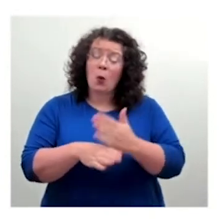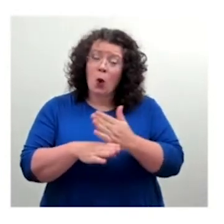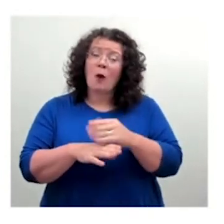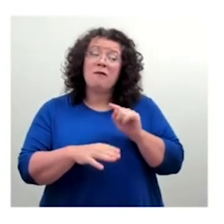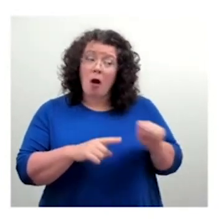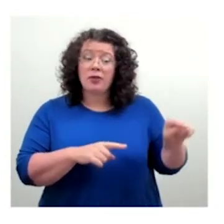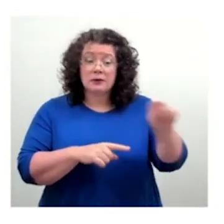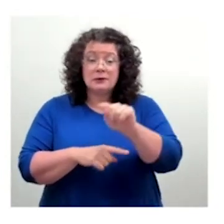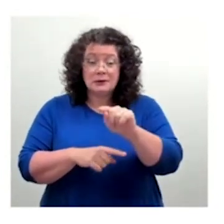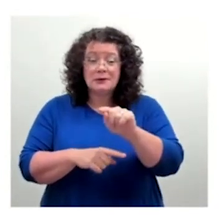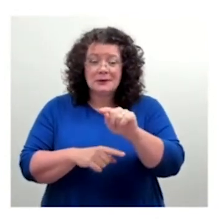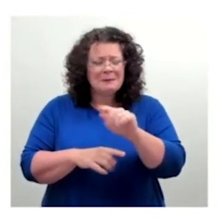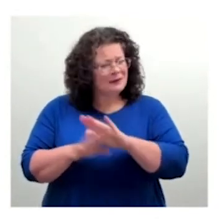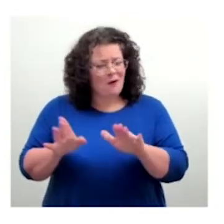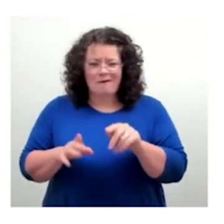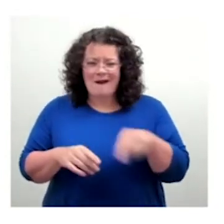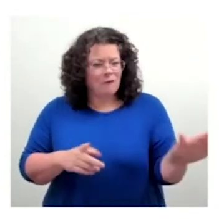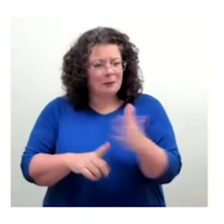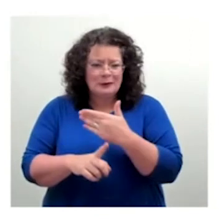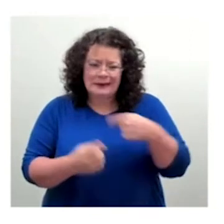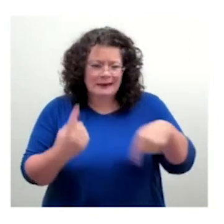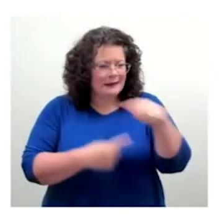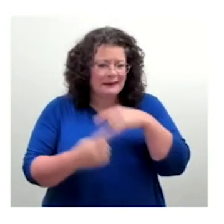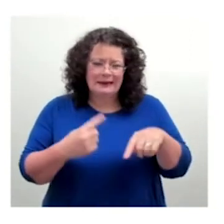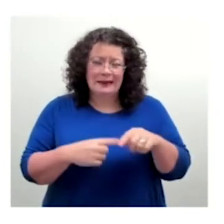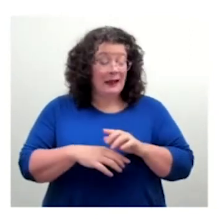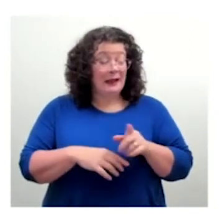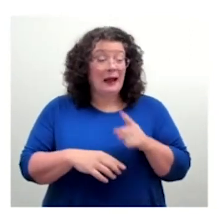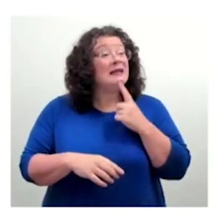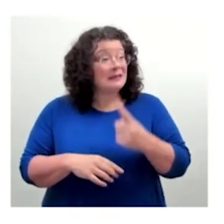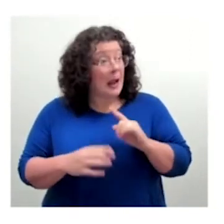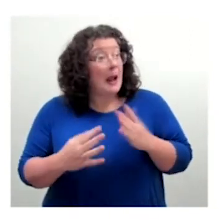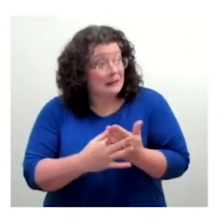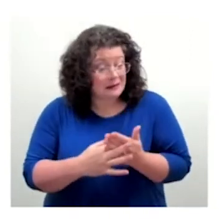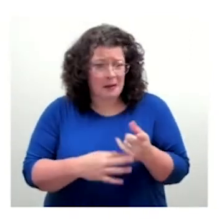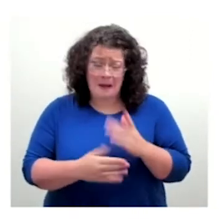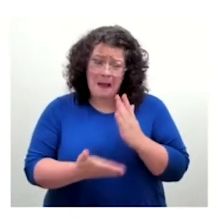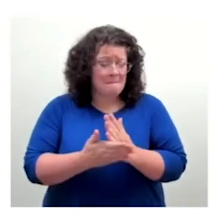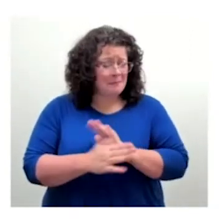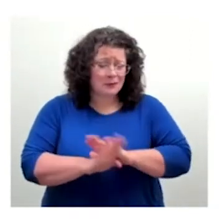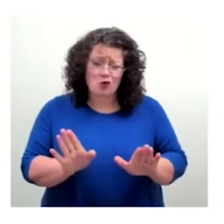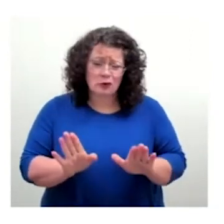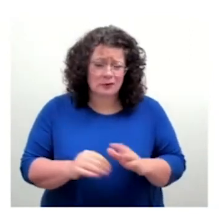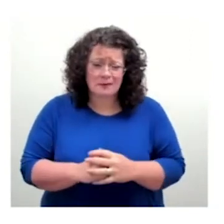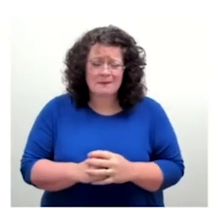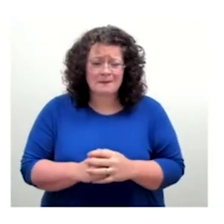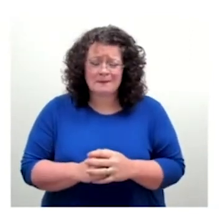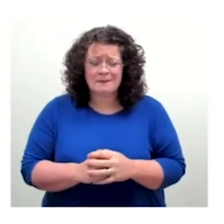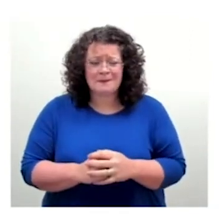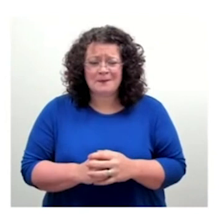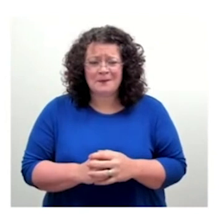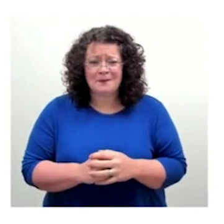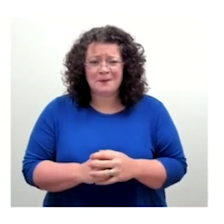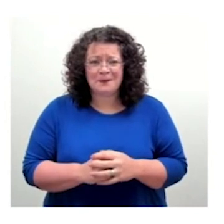snake oil, I think, is the best way of describing it. Again, this is also part and parcel of that, you know, the initiative that Gareth,